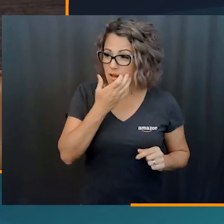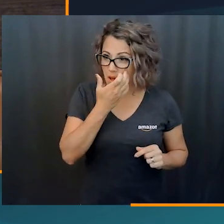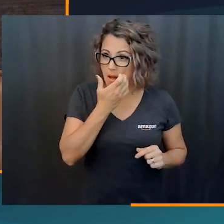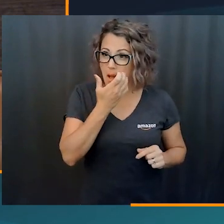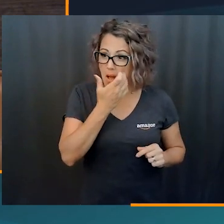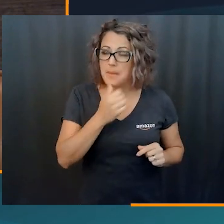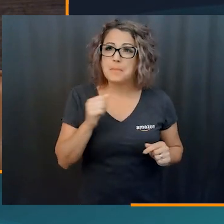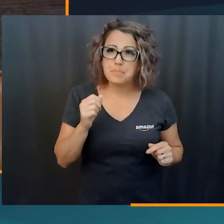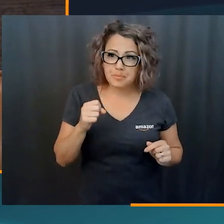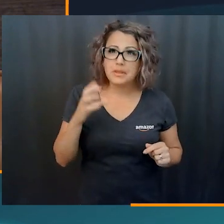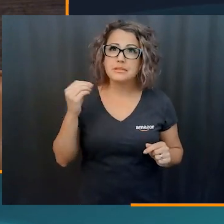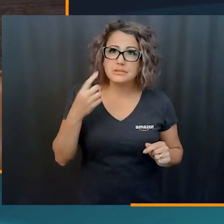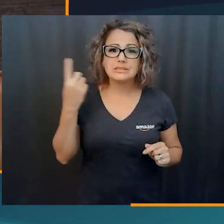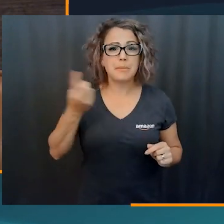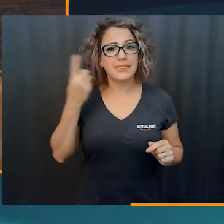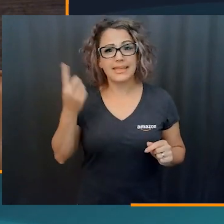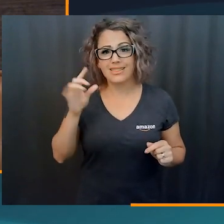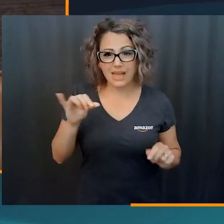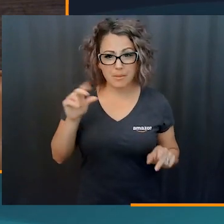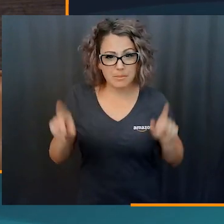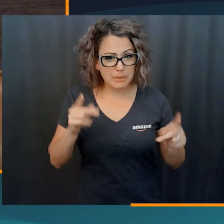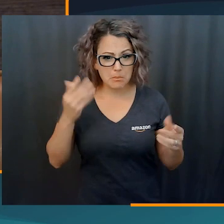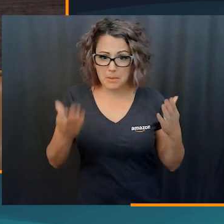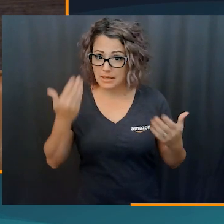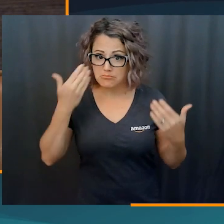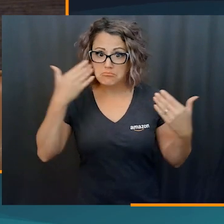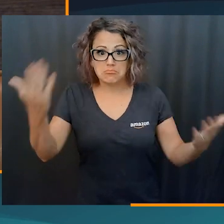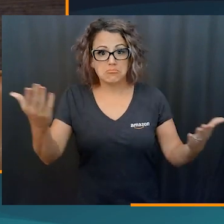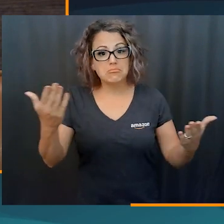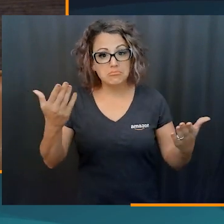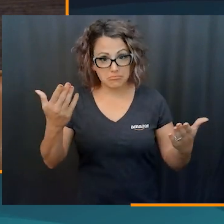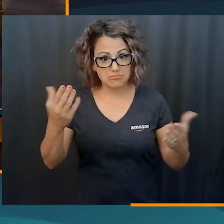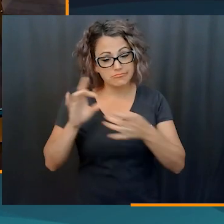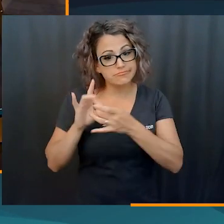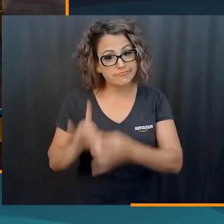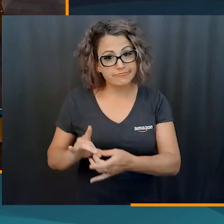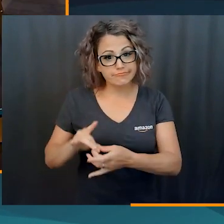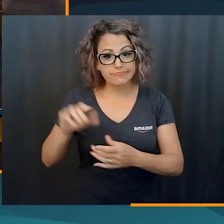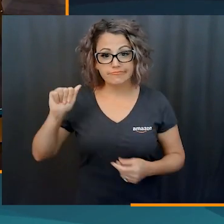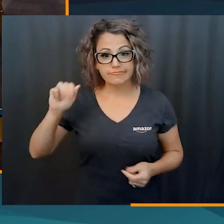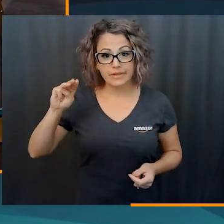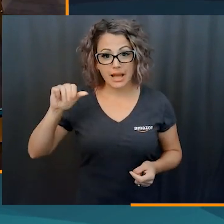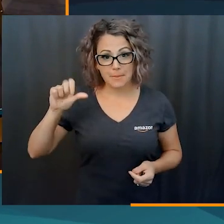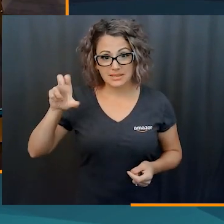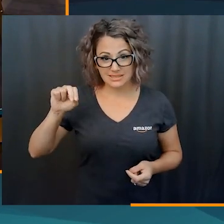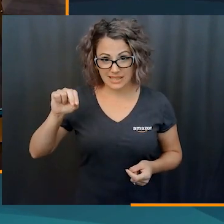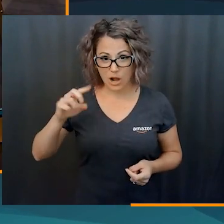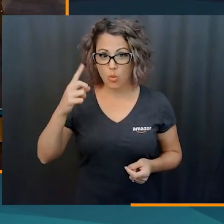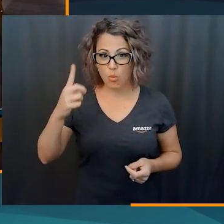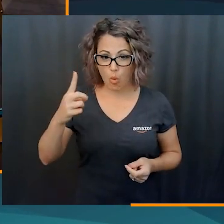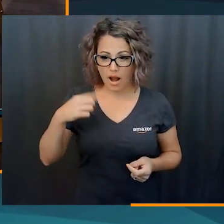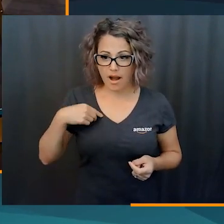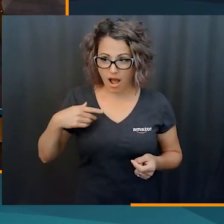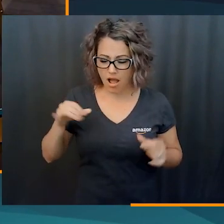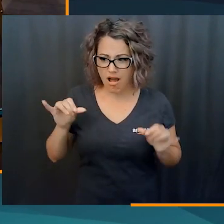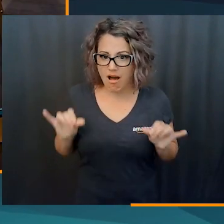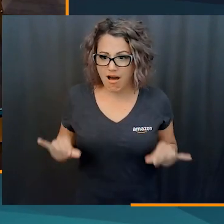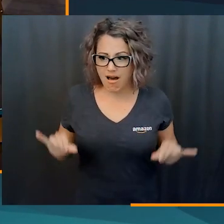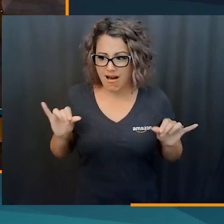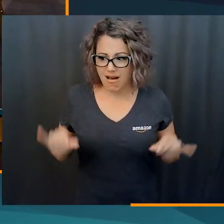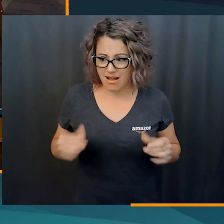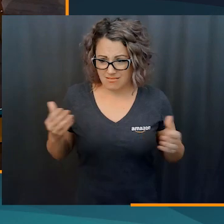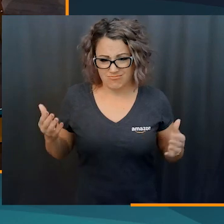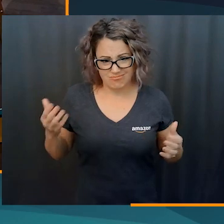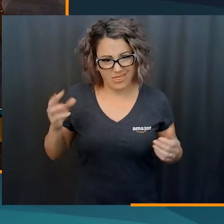original question and to move away from benefits is like something that folks may not be aware of about